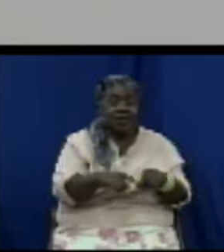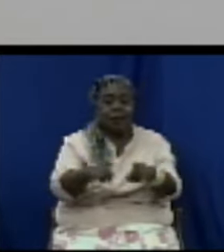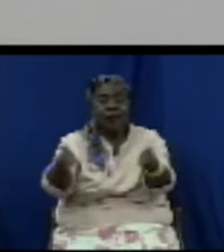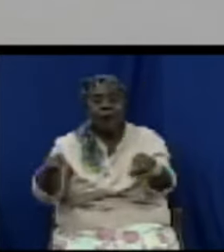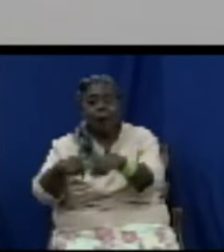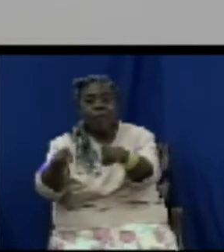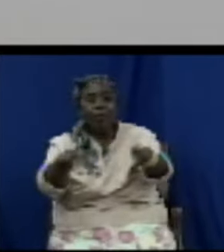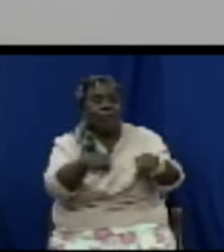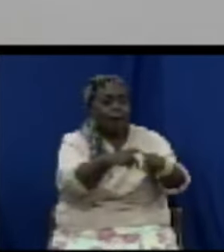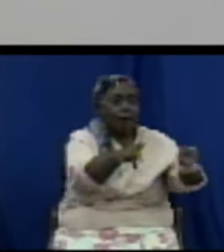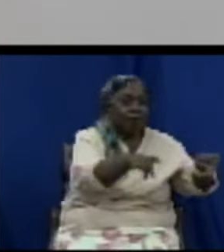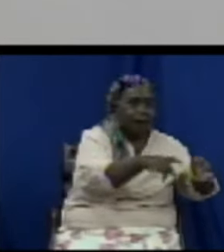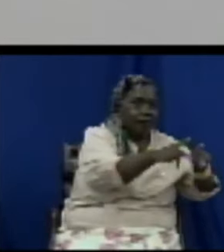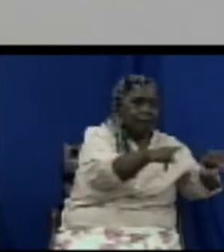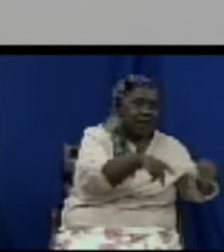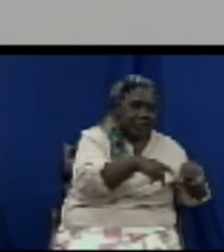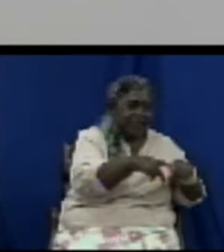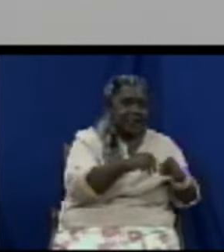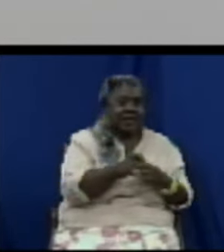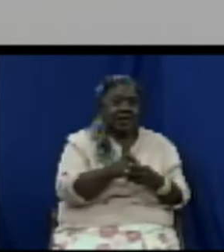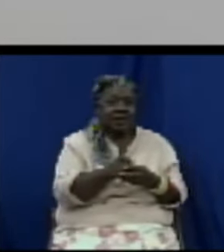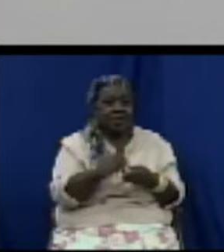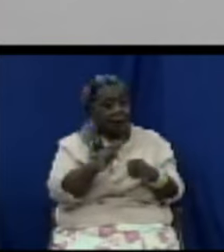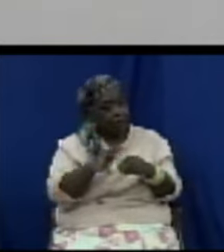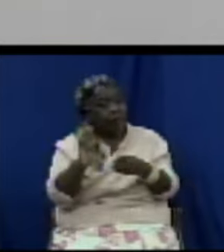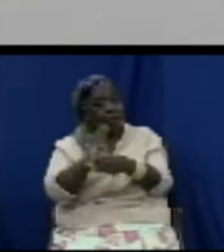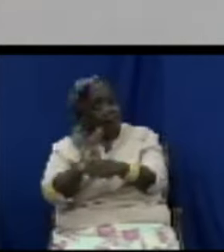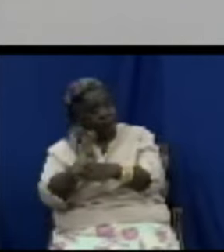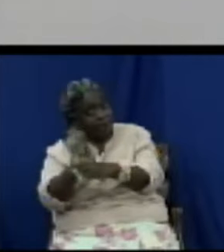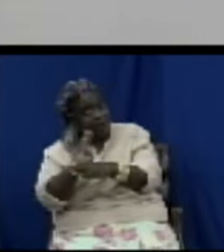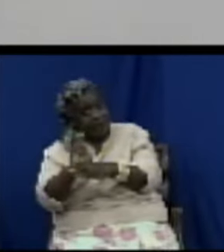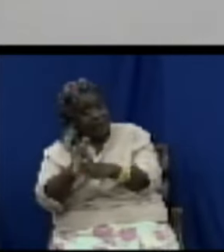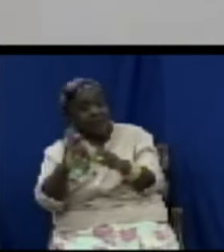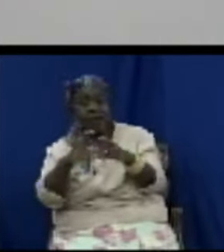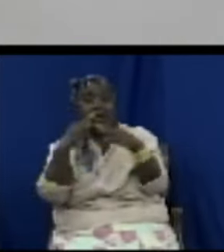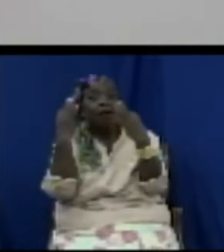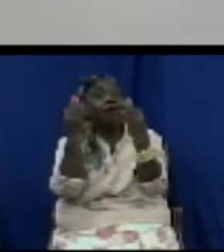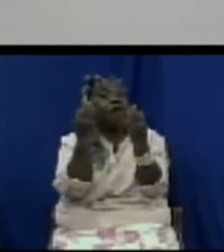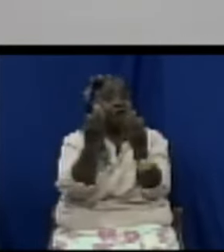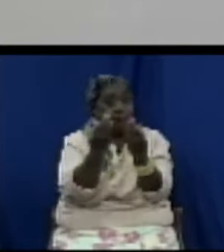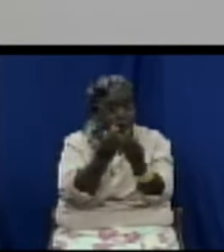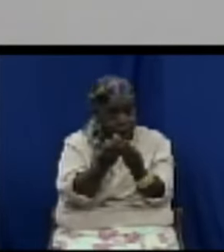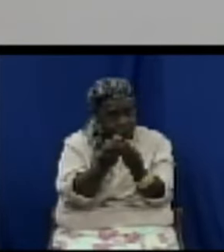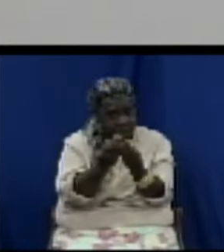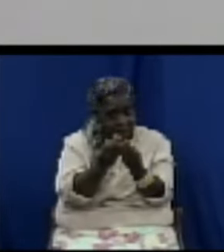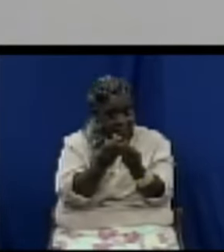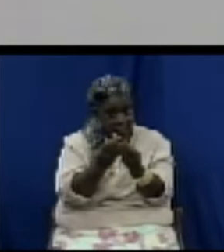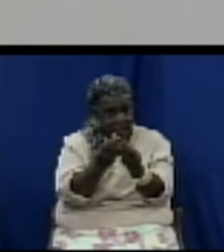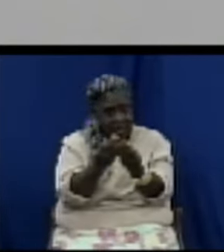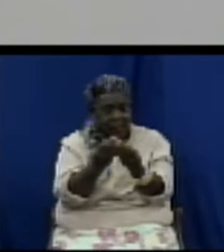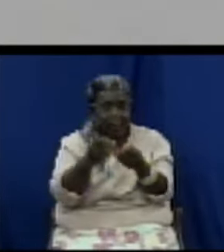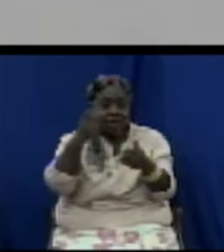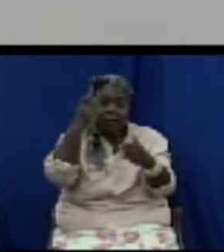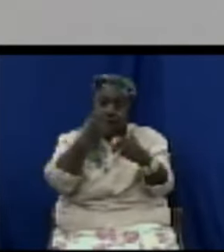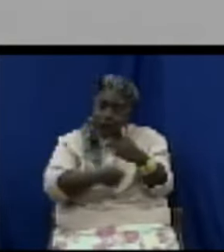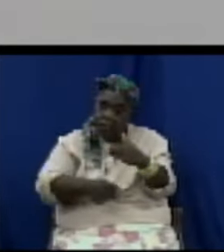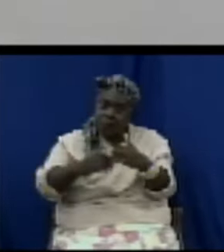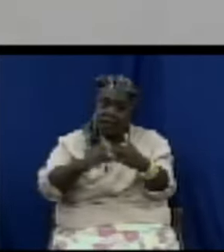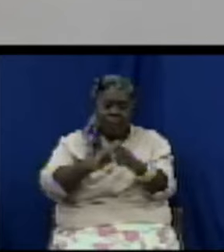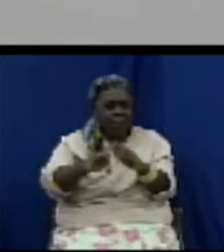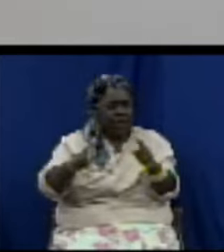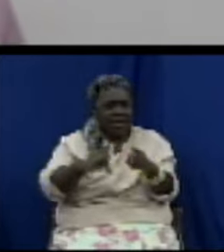however businesses are free to do whatever markup they want but it must not be